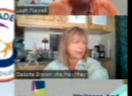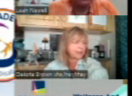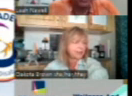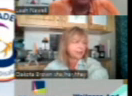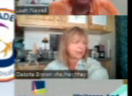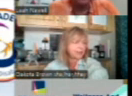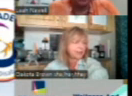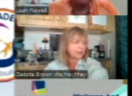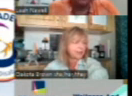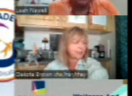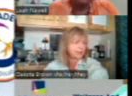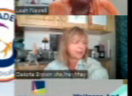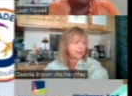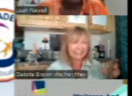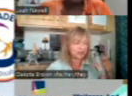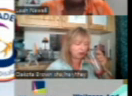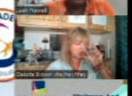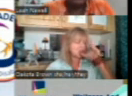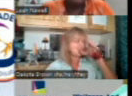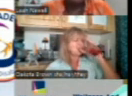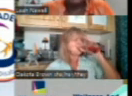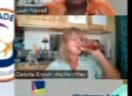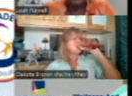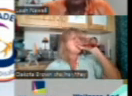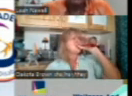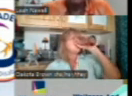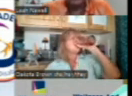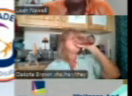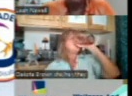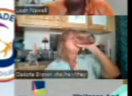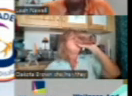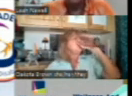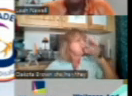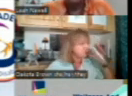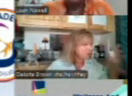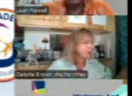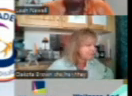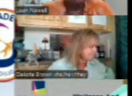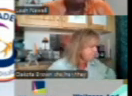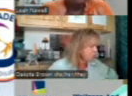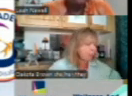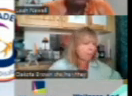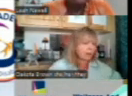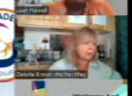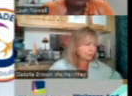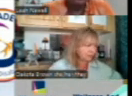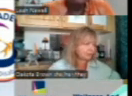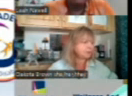whose land it occupies. The Cahuilla, Coupeño, Luceño,